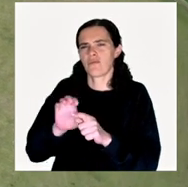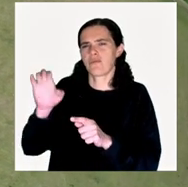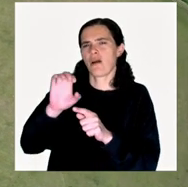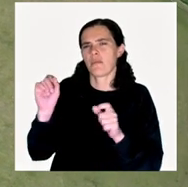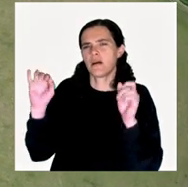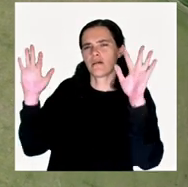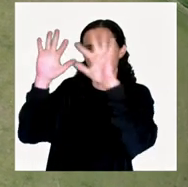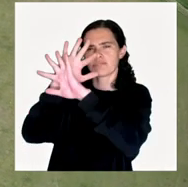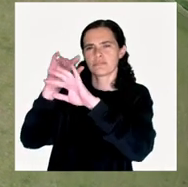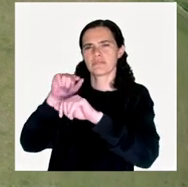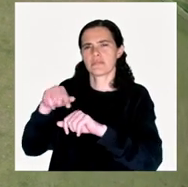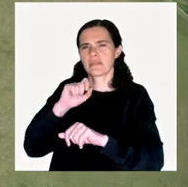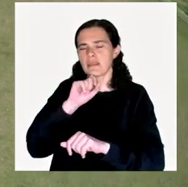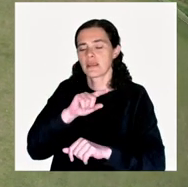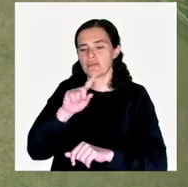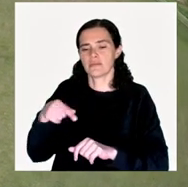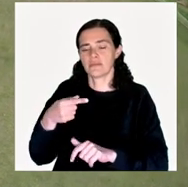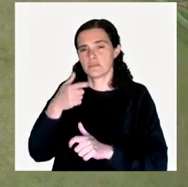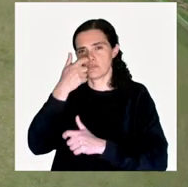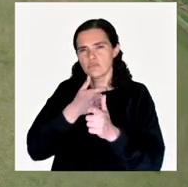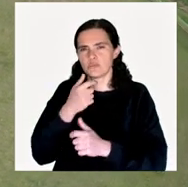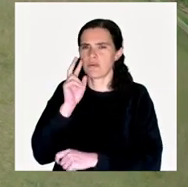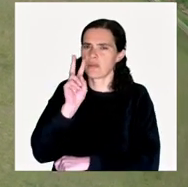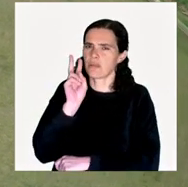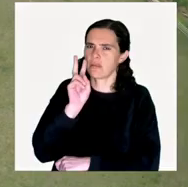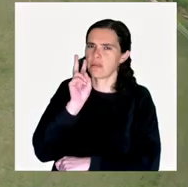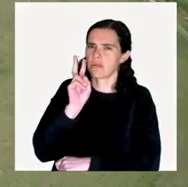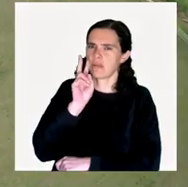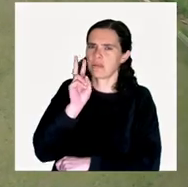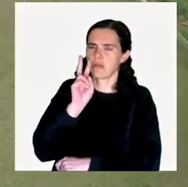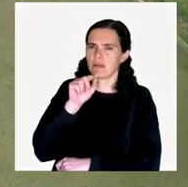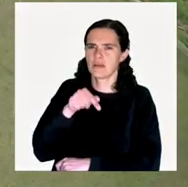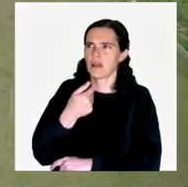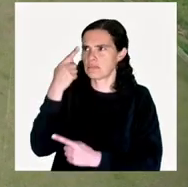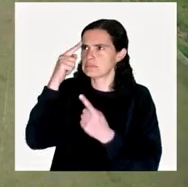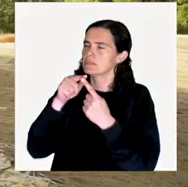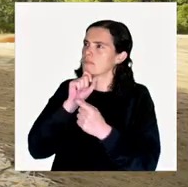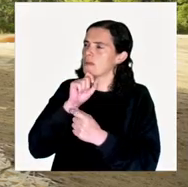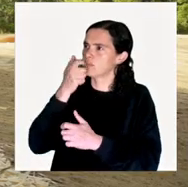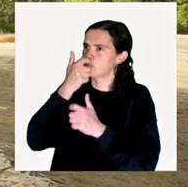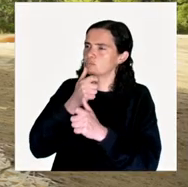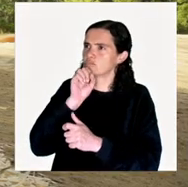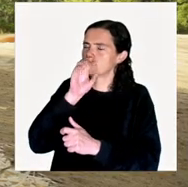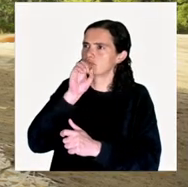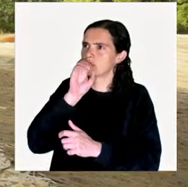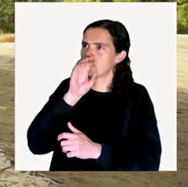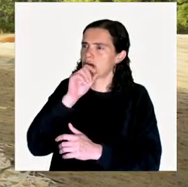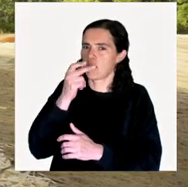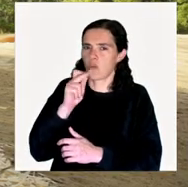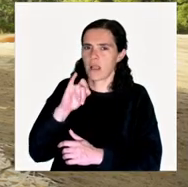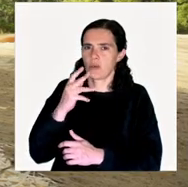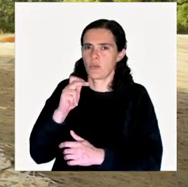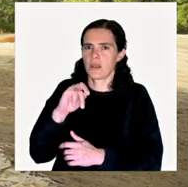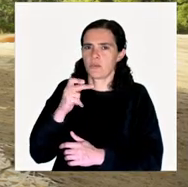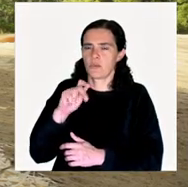a more abstracted way, continues to address these issues that fascinate